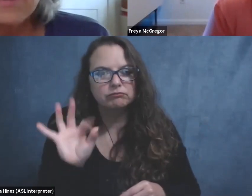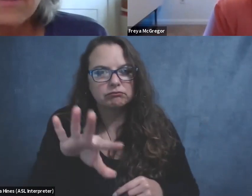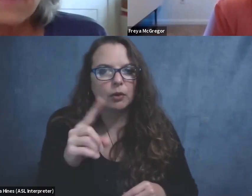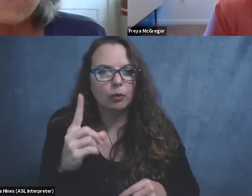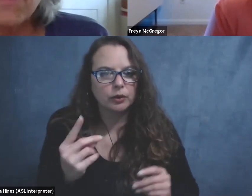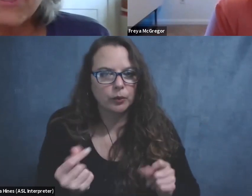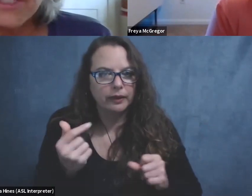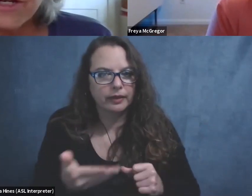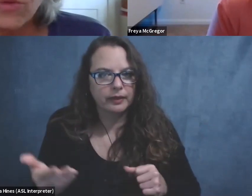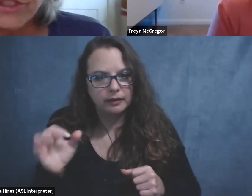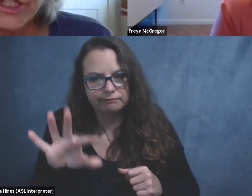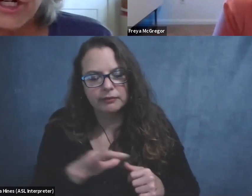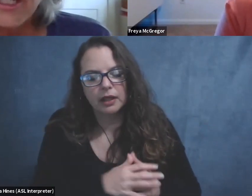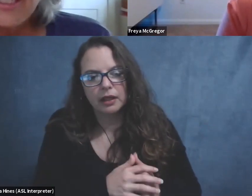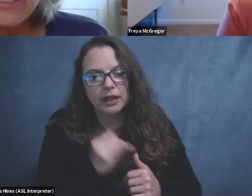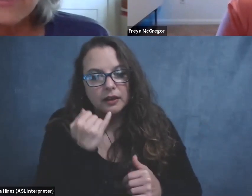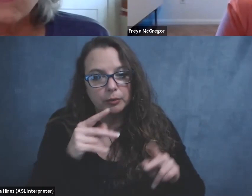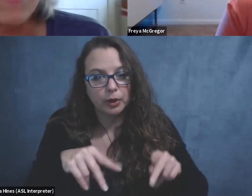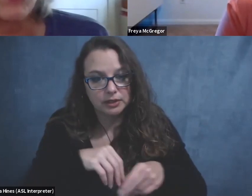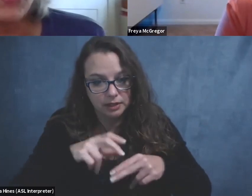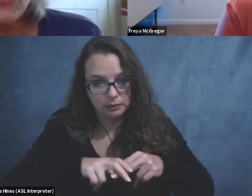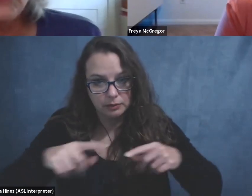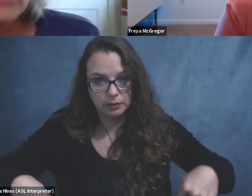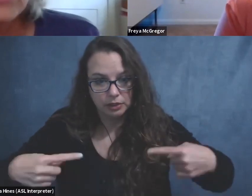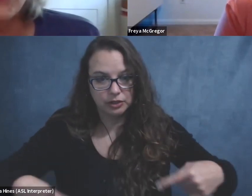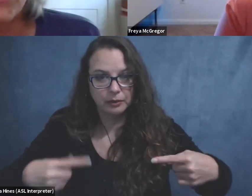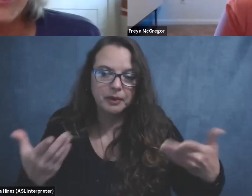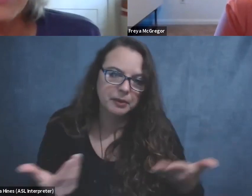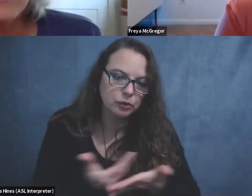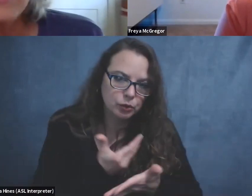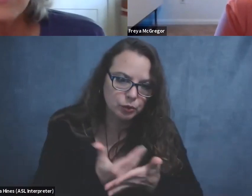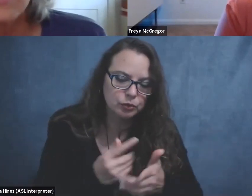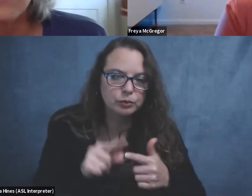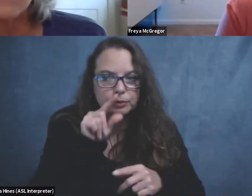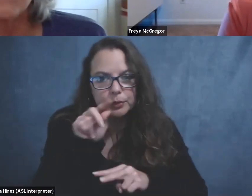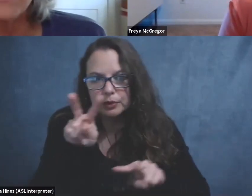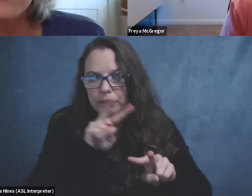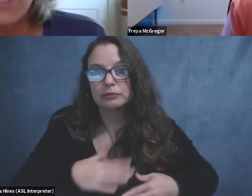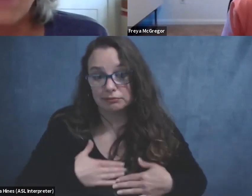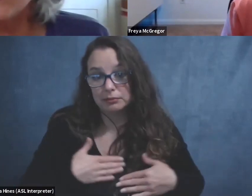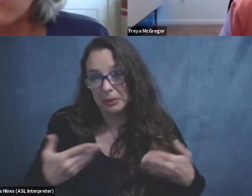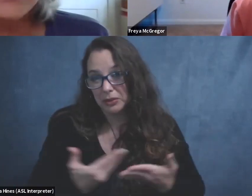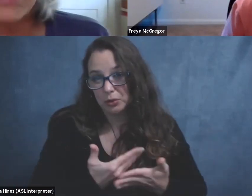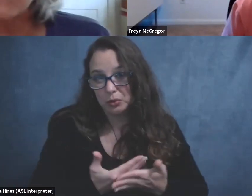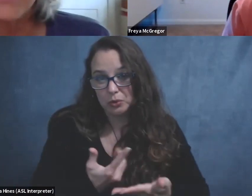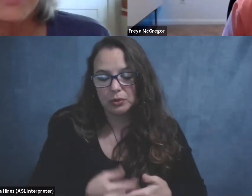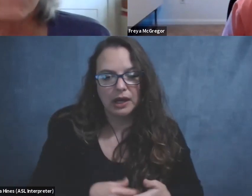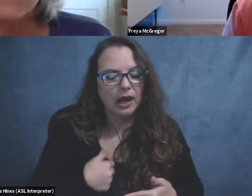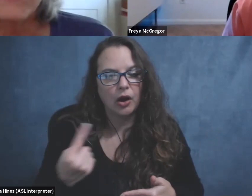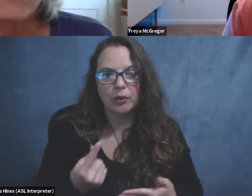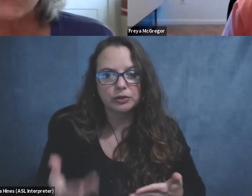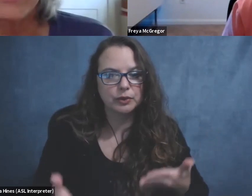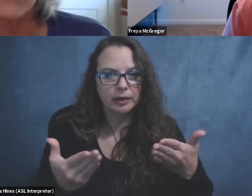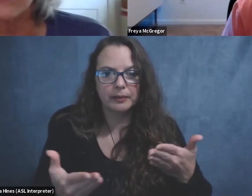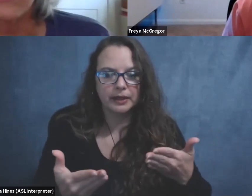thing in, if a person in a wheelchair is rather new to birding, um, I would always recommend